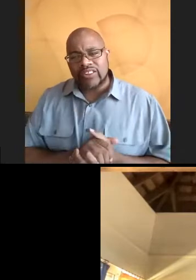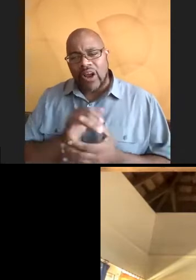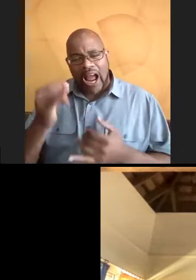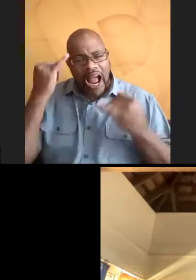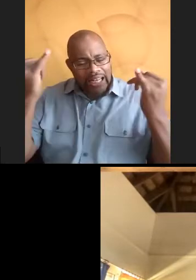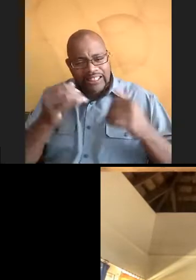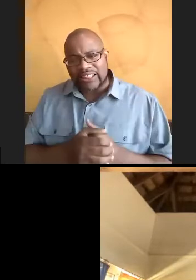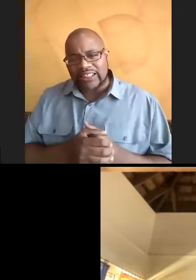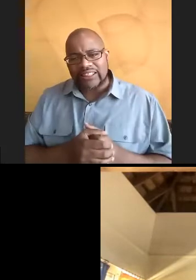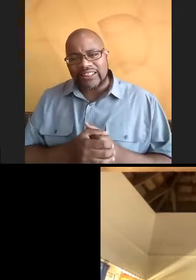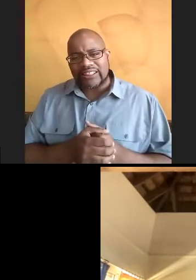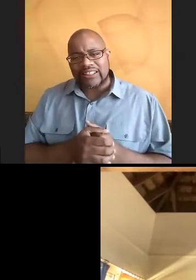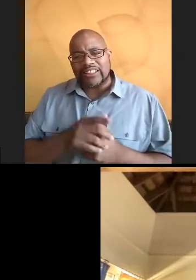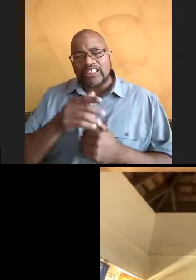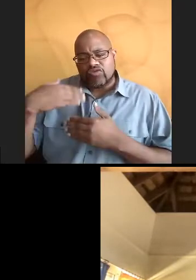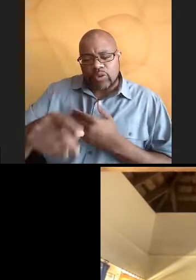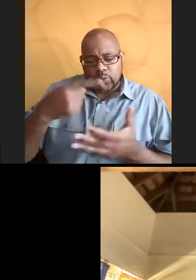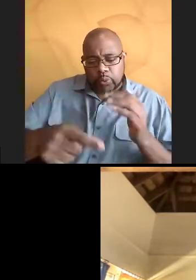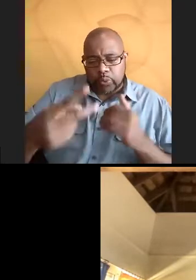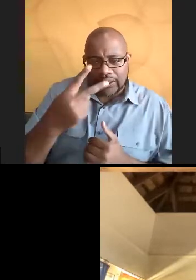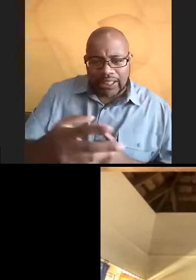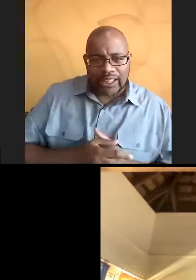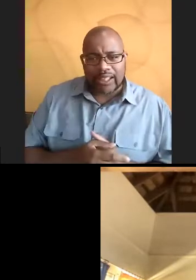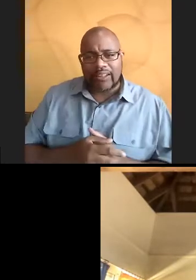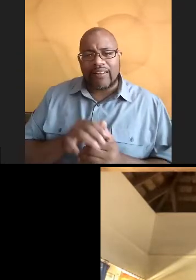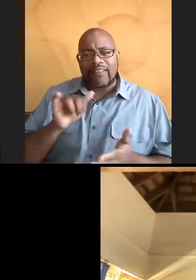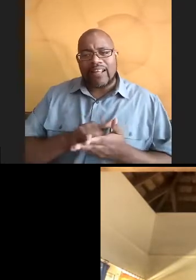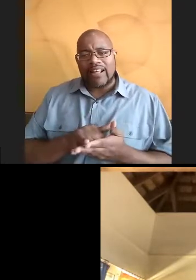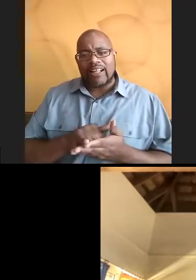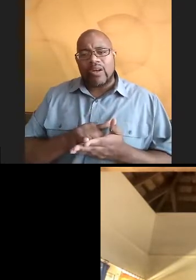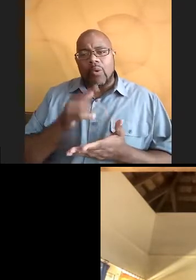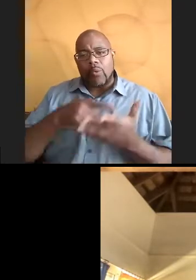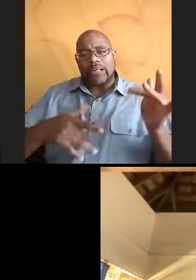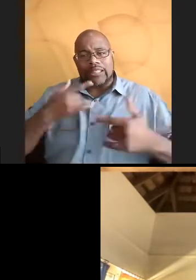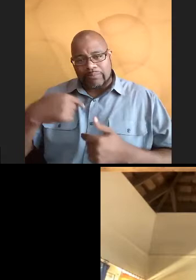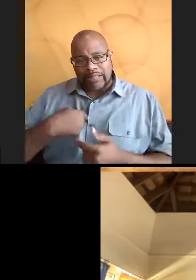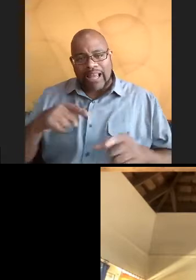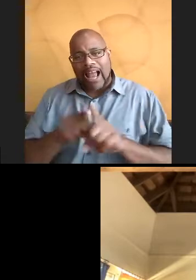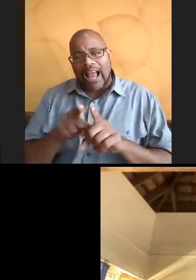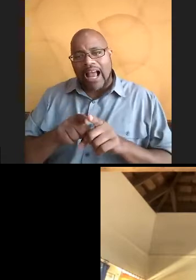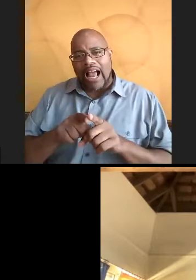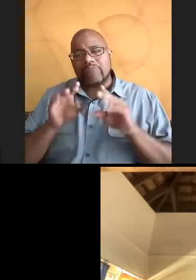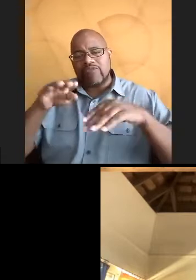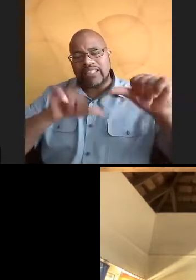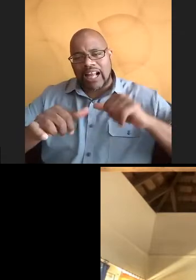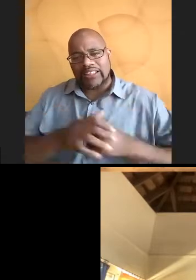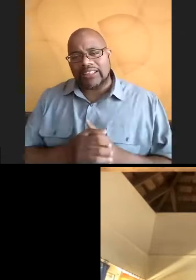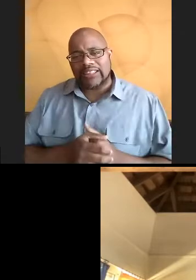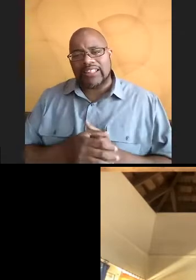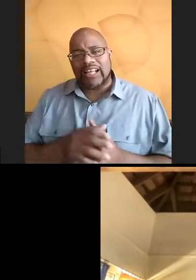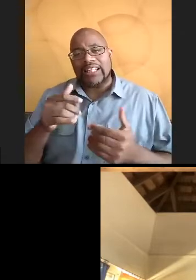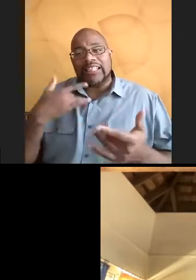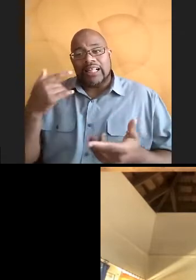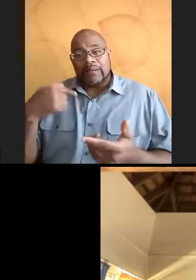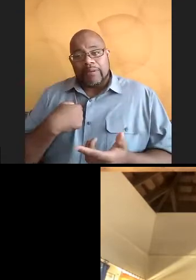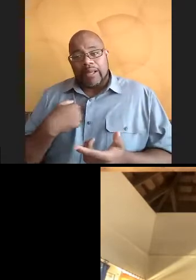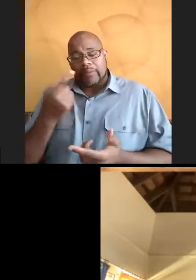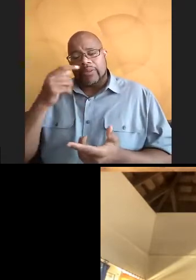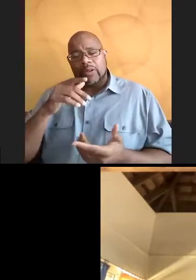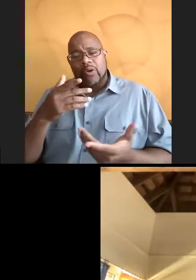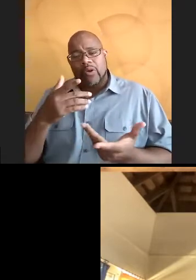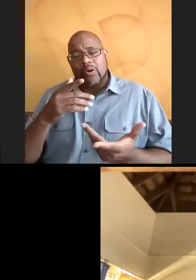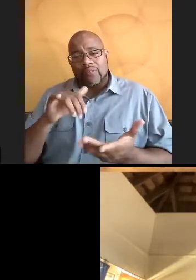the trends you're seeing. Because that's what excites me as an marine scientist. And it's exciting even more when it's coming from